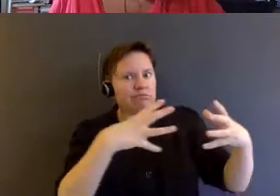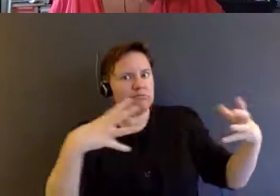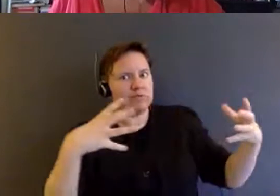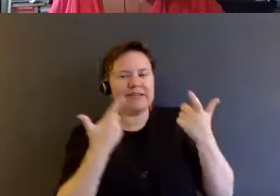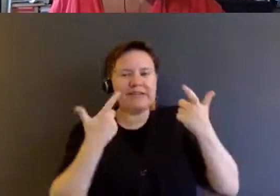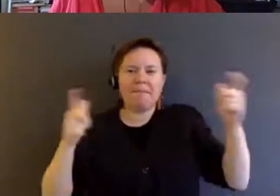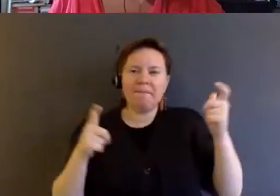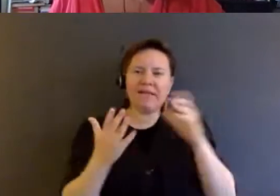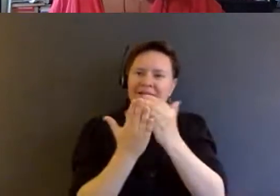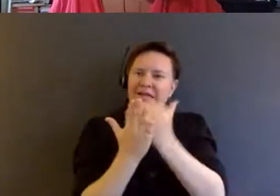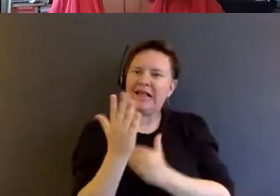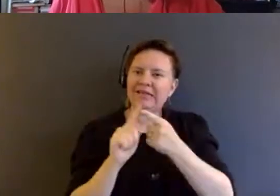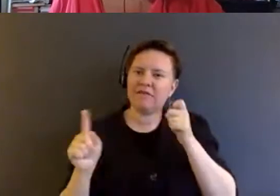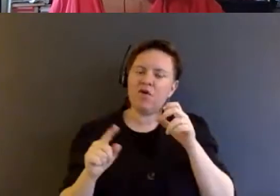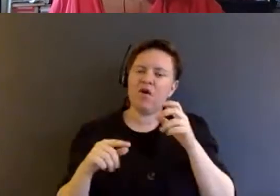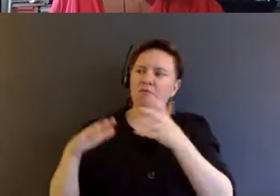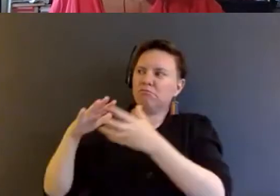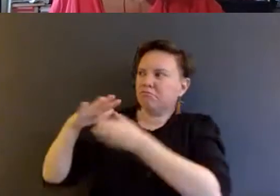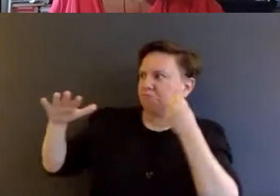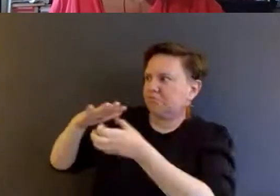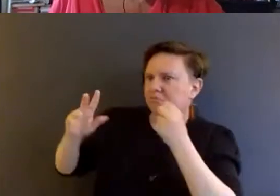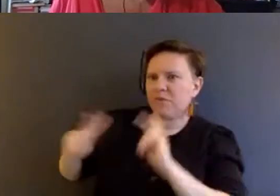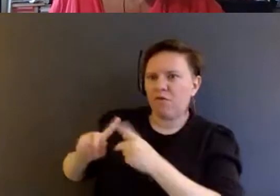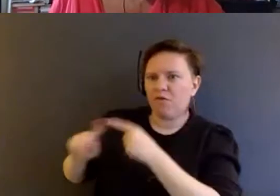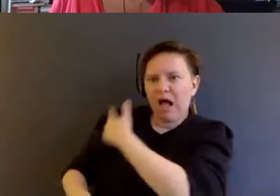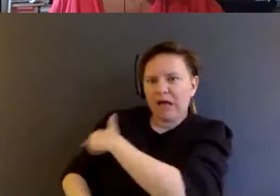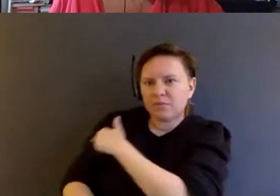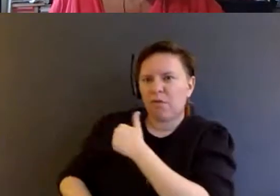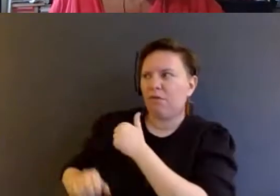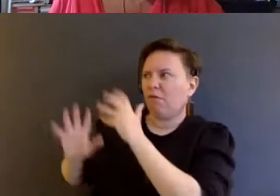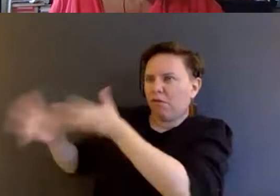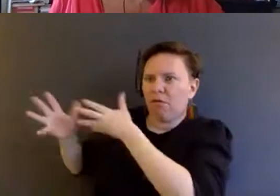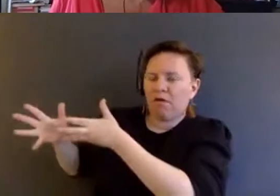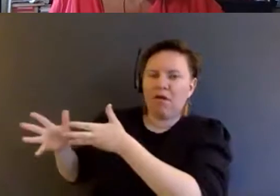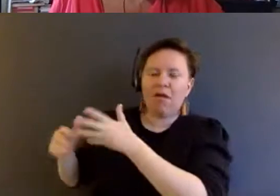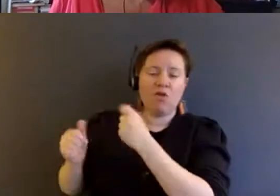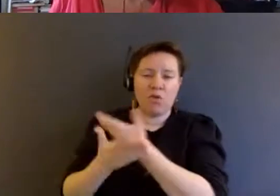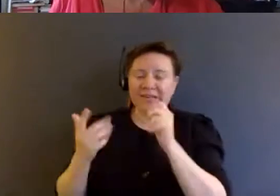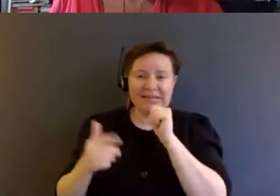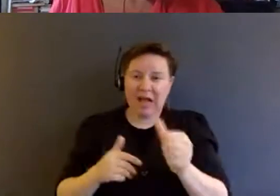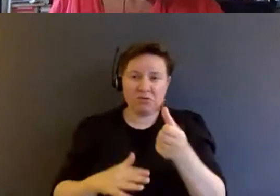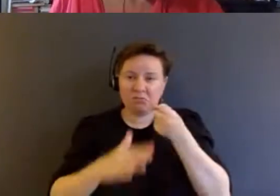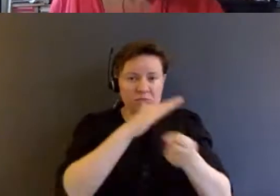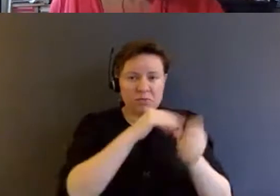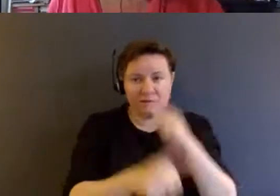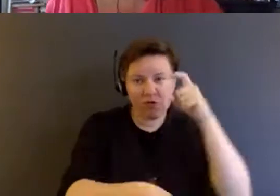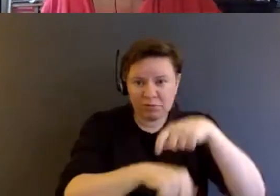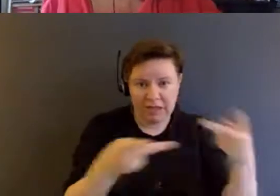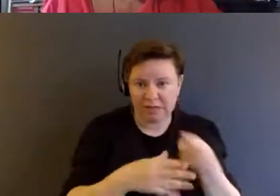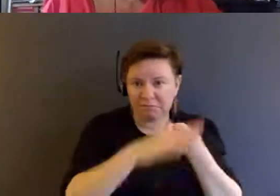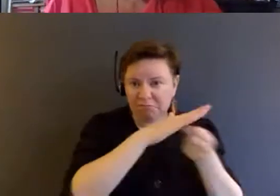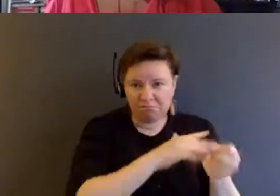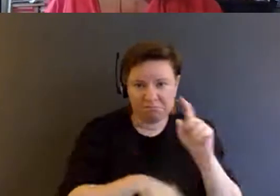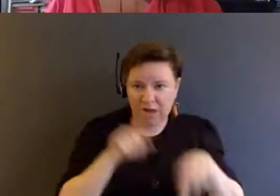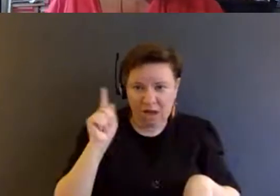-institutionalization. The only way to do it effectively is to not institutionalize people in the first place. In